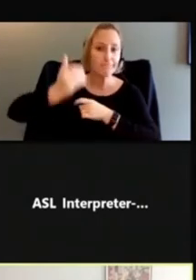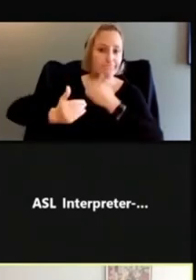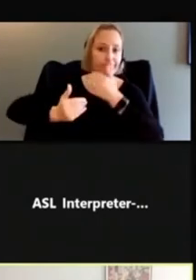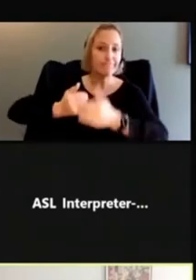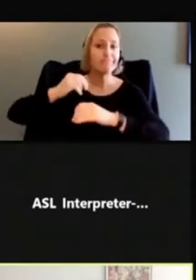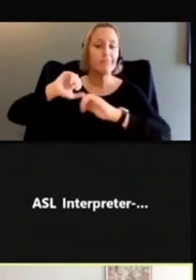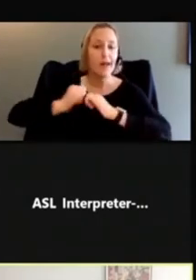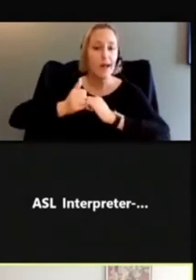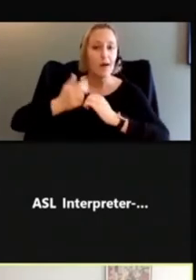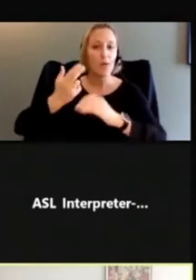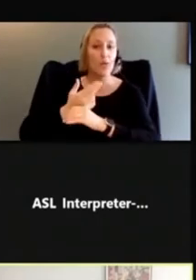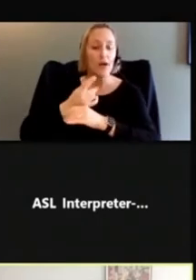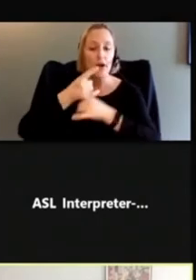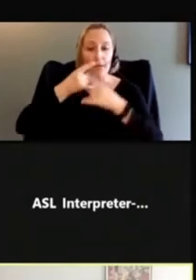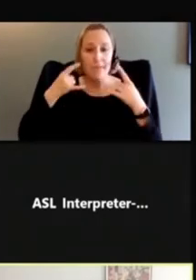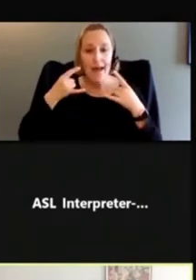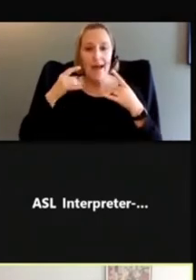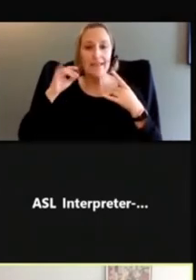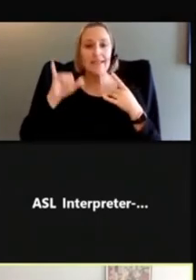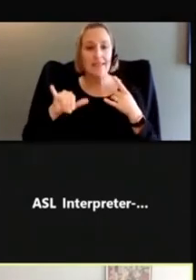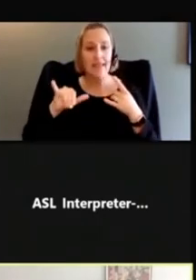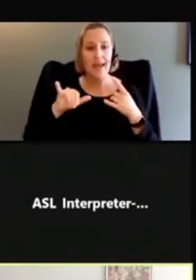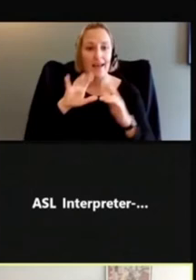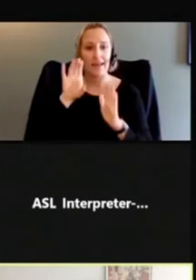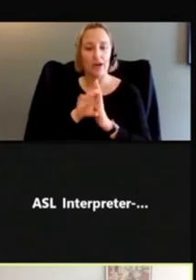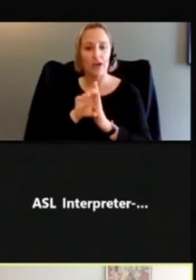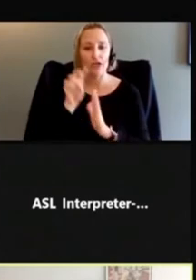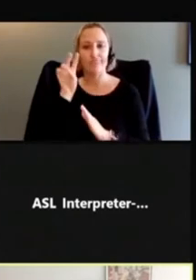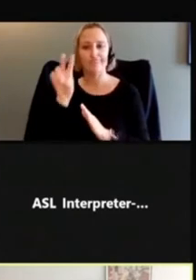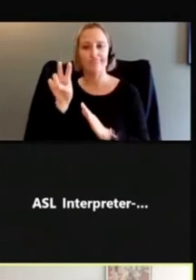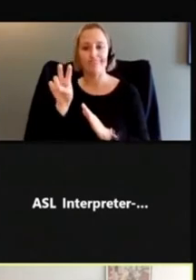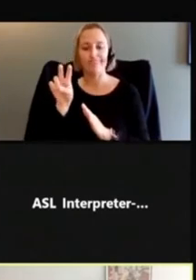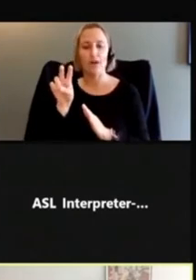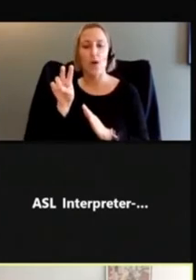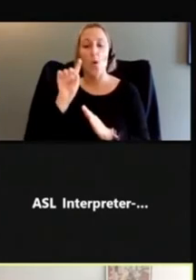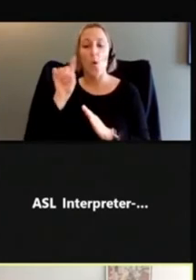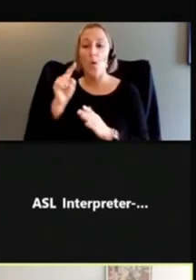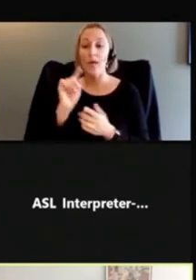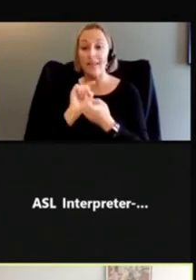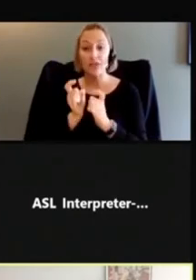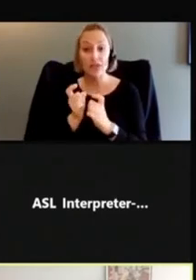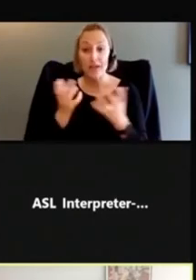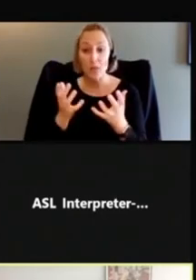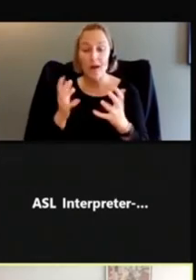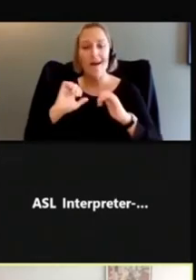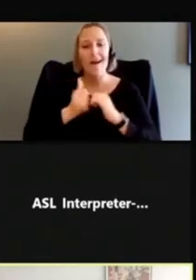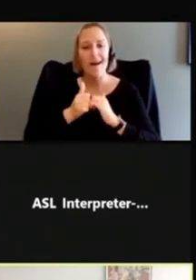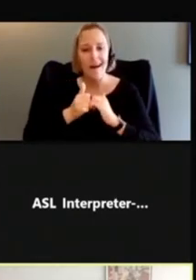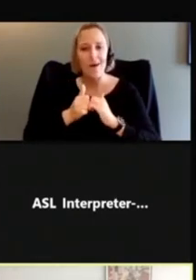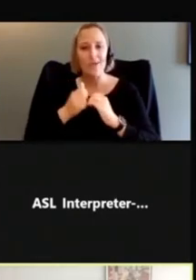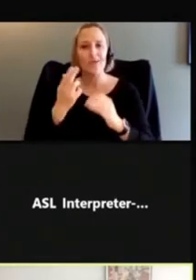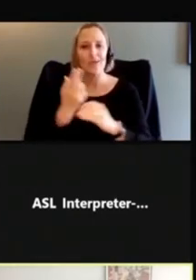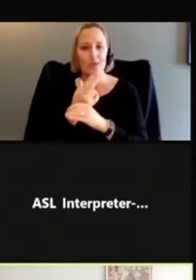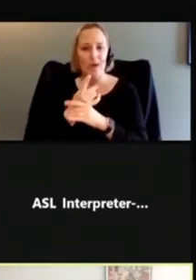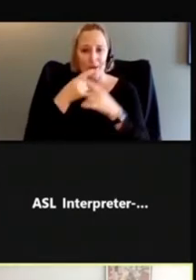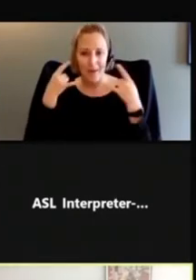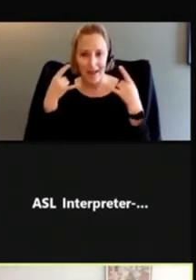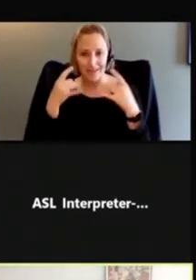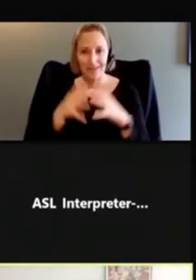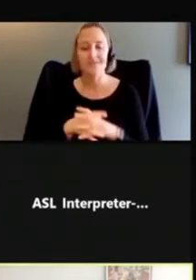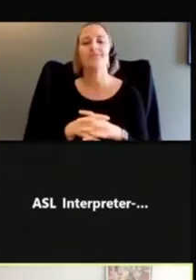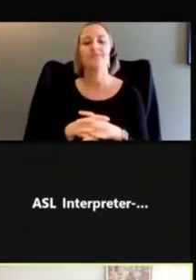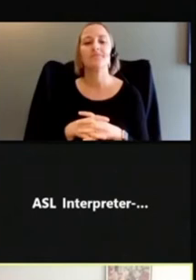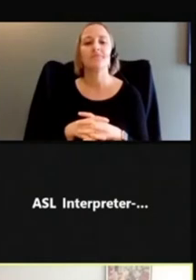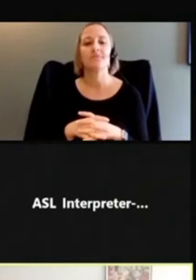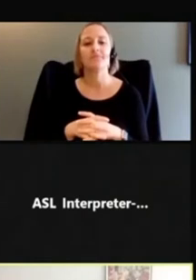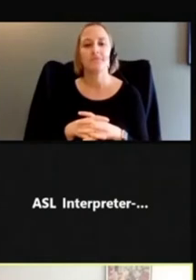ahead. And the only changes in her motion is really to demonstrate how to put the mask on. And then in